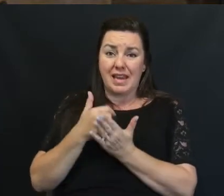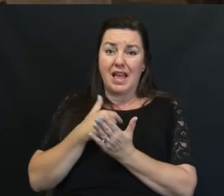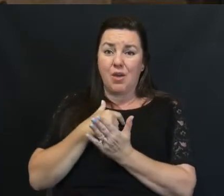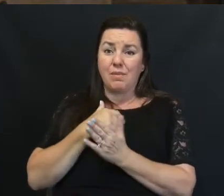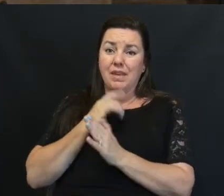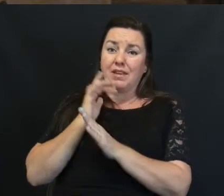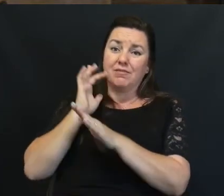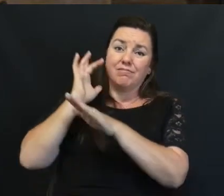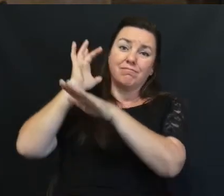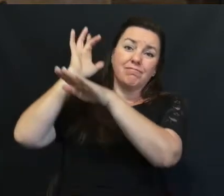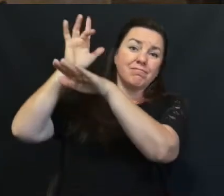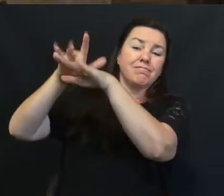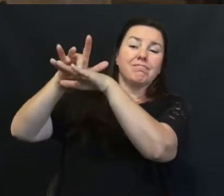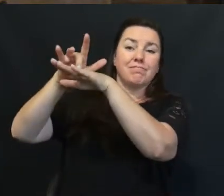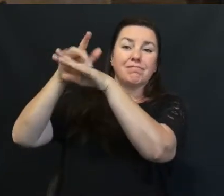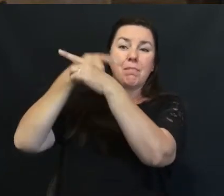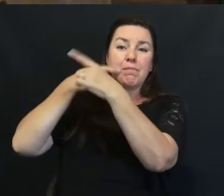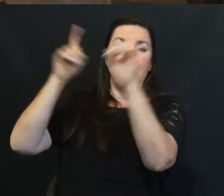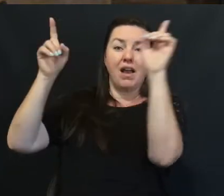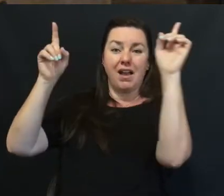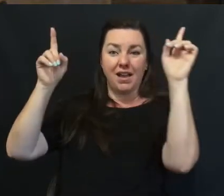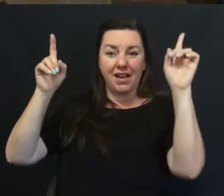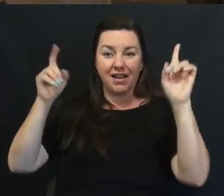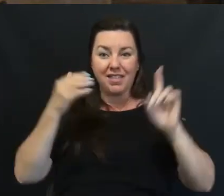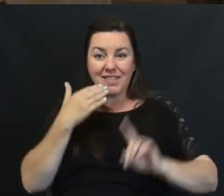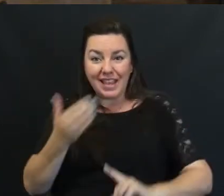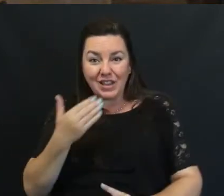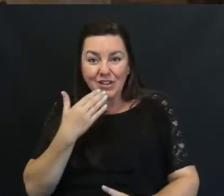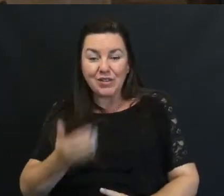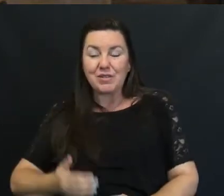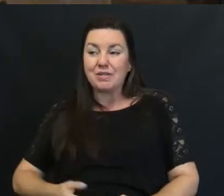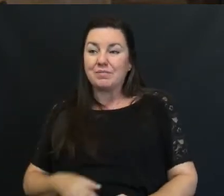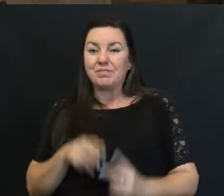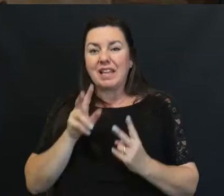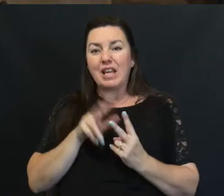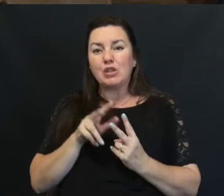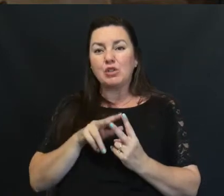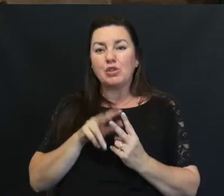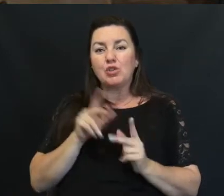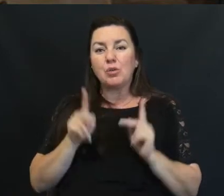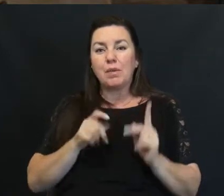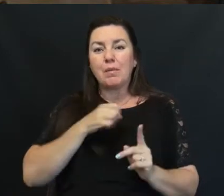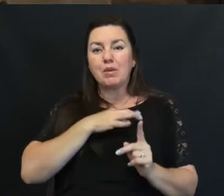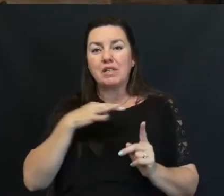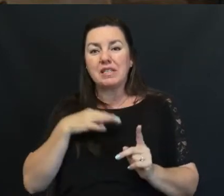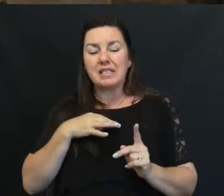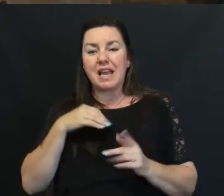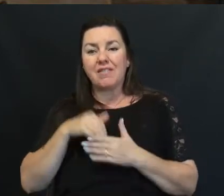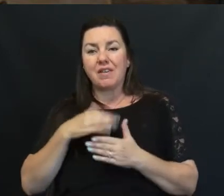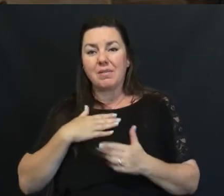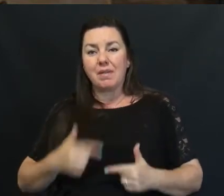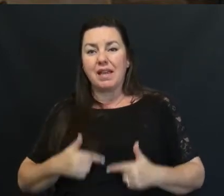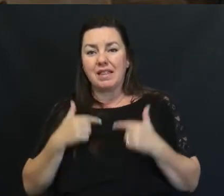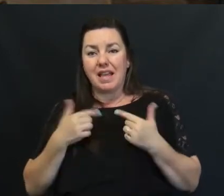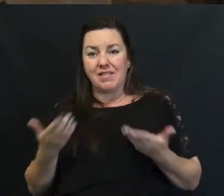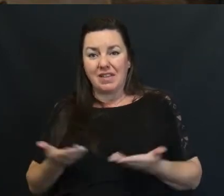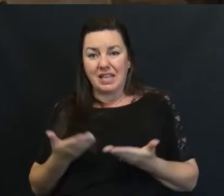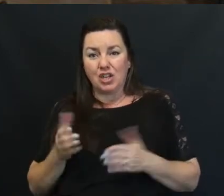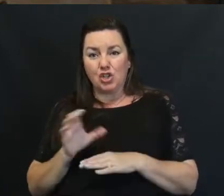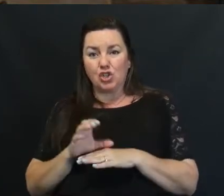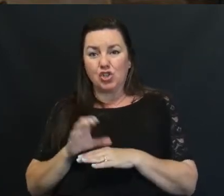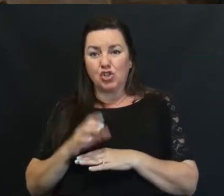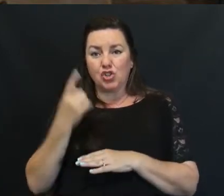I also would like To thank Two important People Staff members In my life Here at church